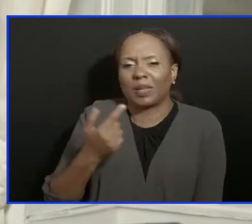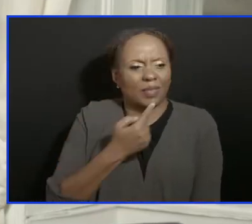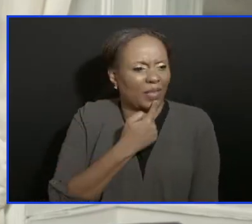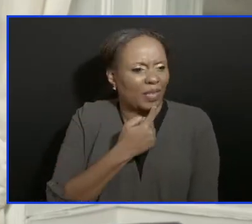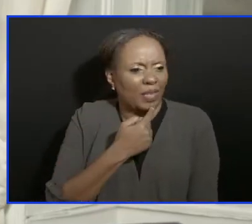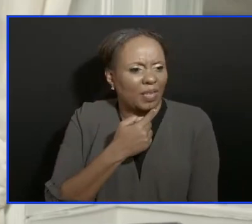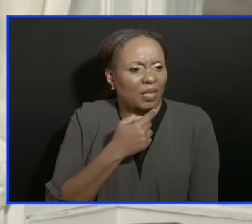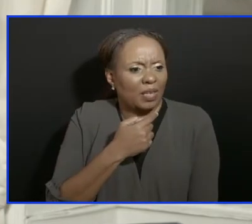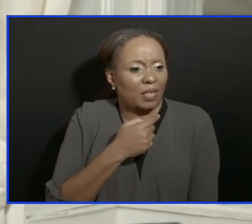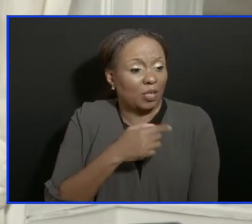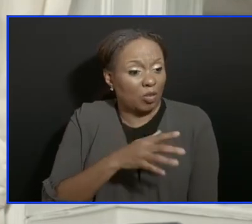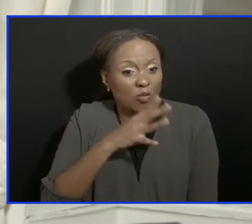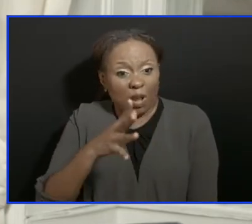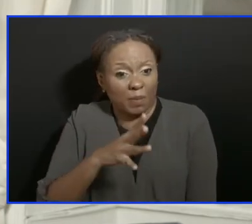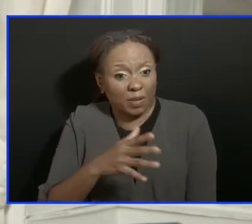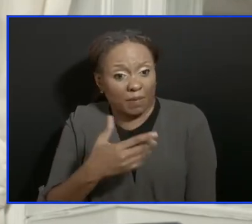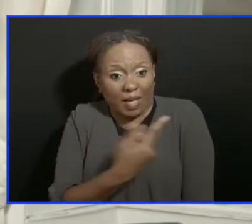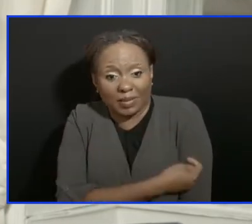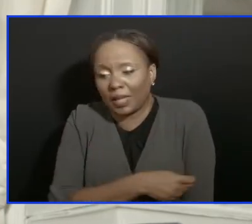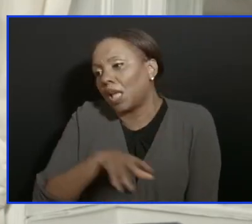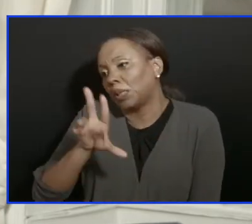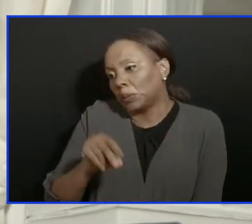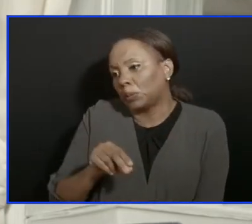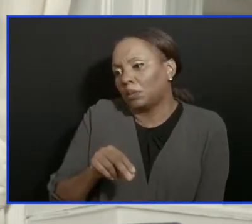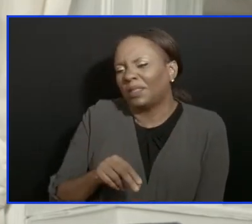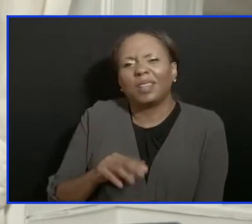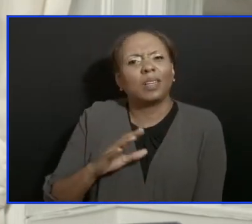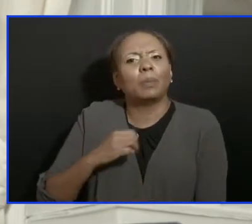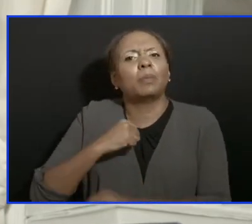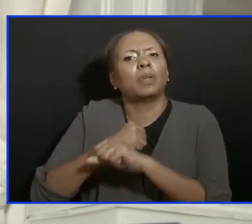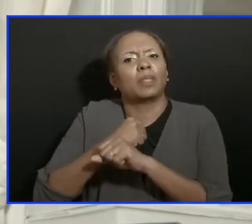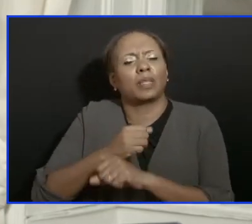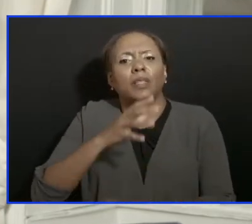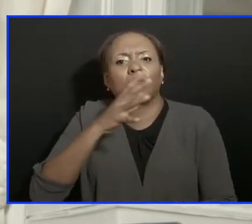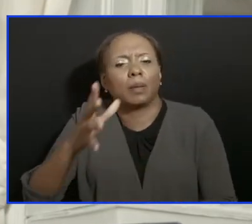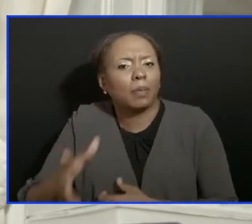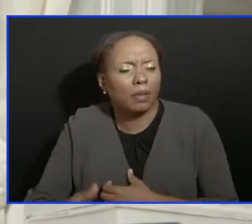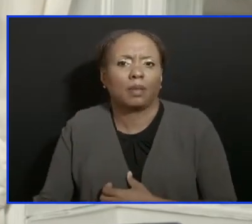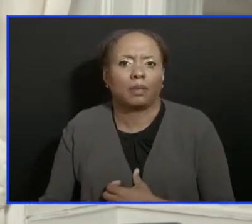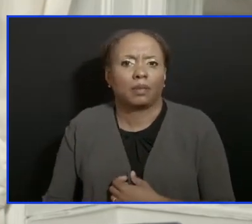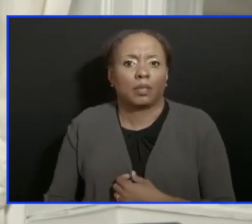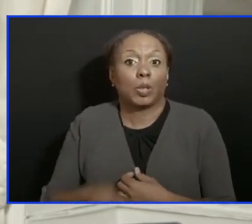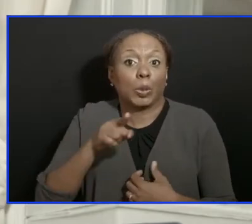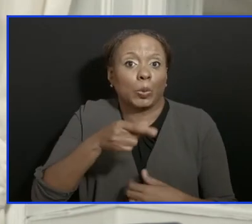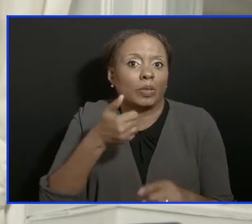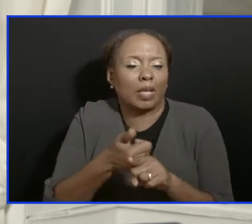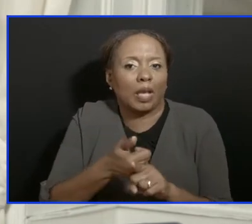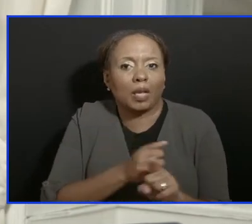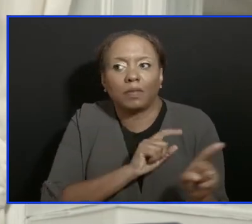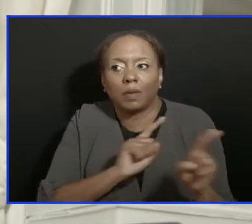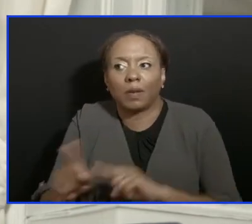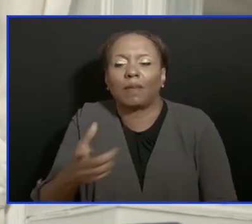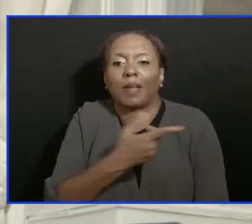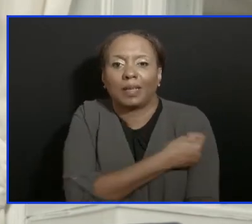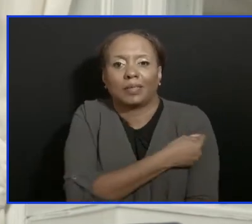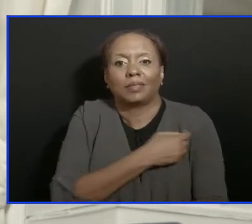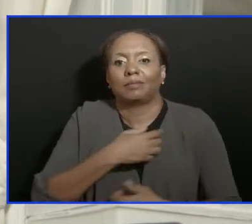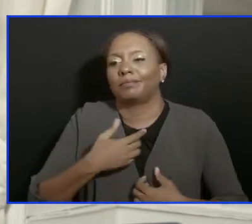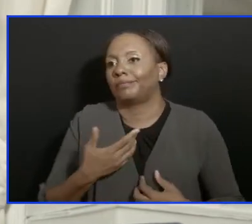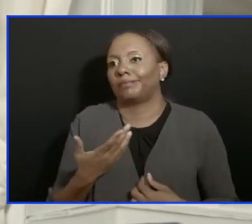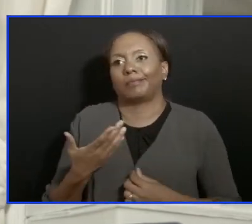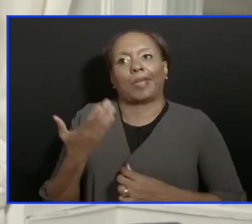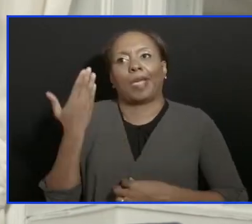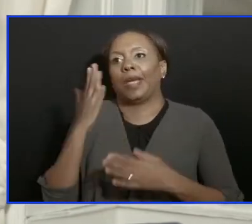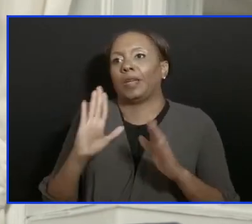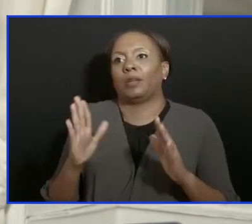I'm like, shame on you. Right? Go and get, protect your granny at home. That's the way to think about it. And I really, I don't know what else to